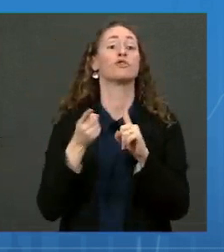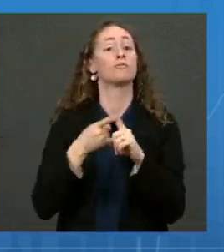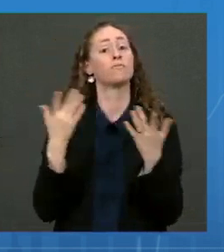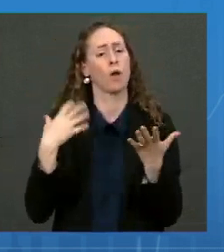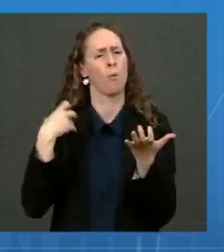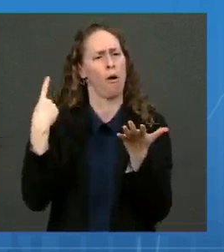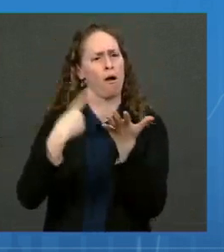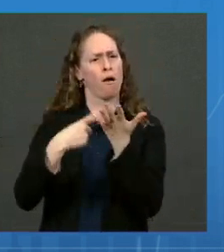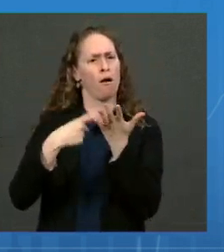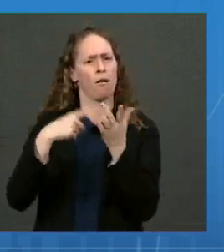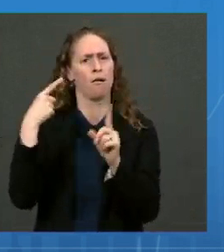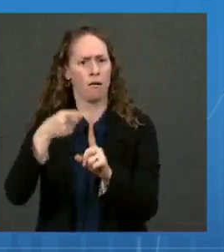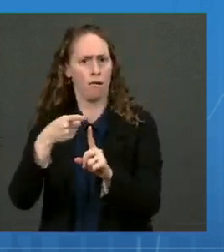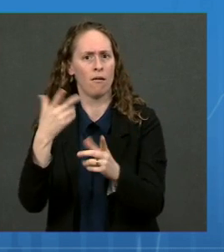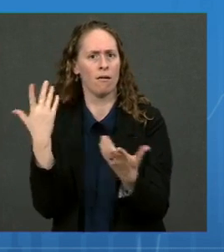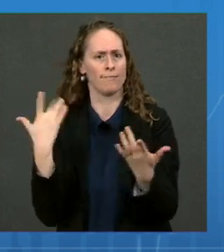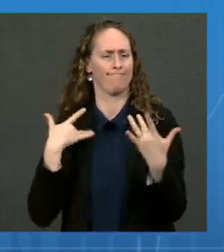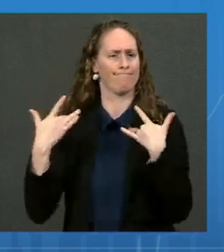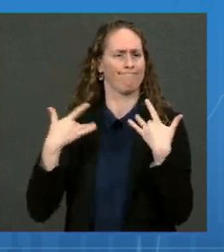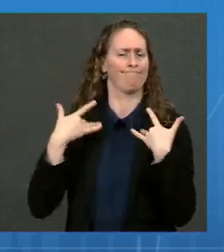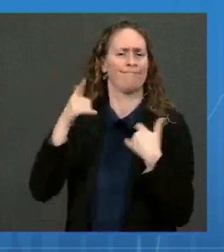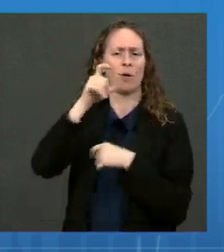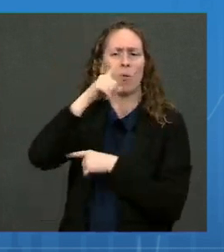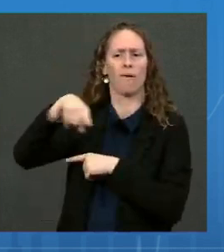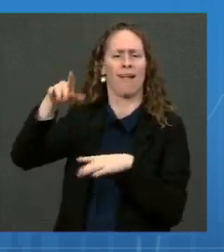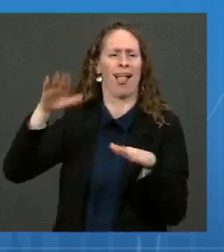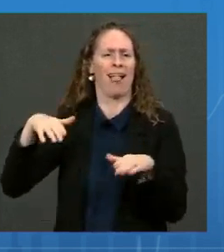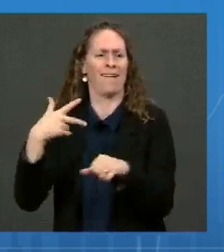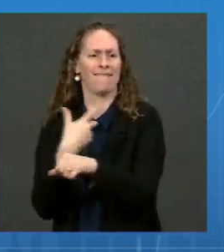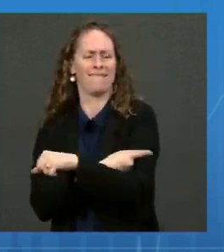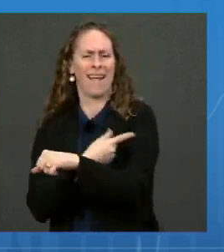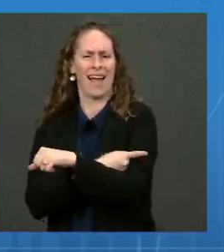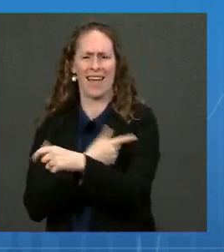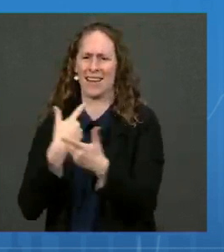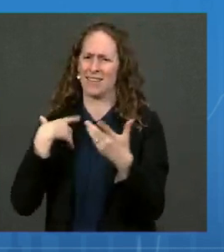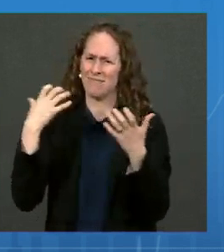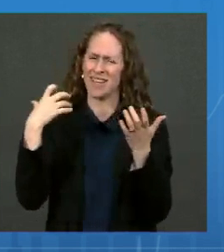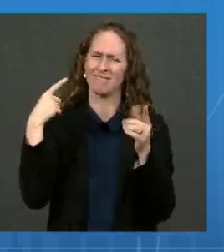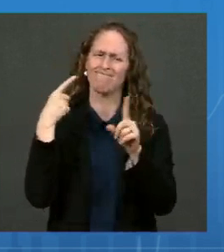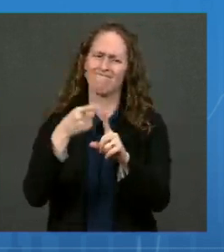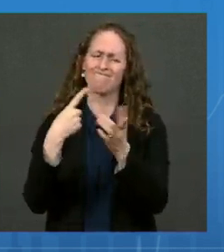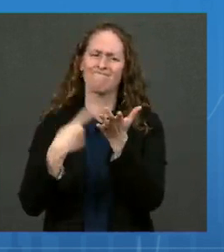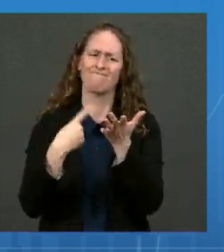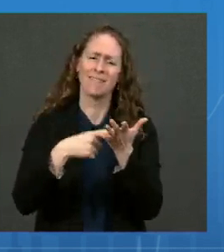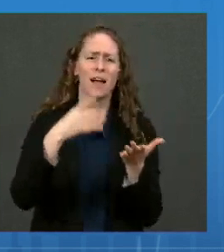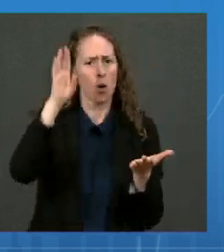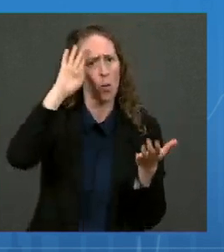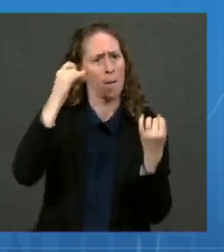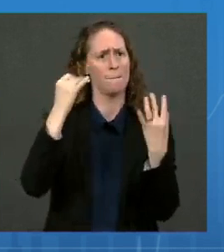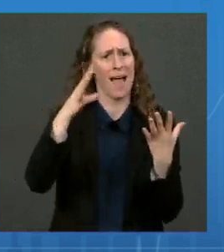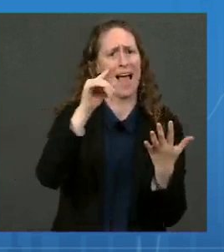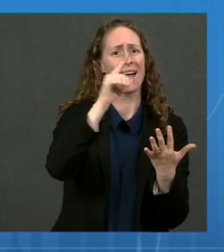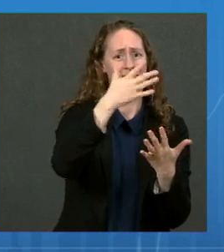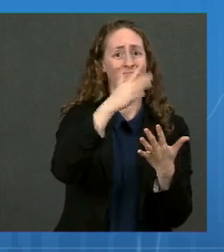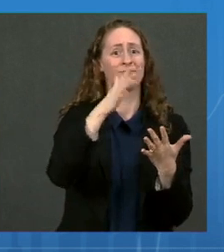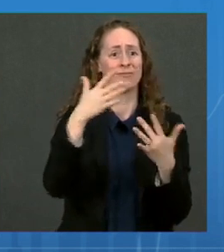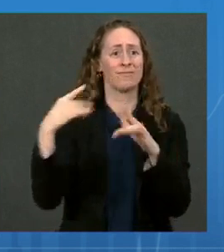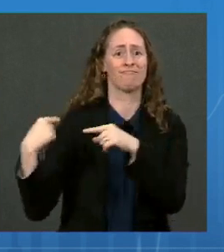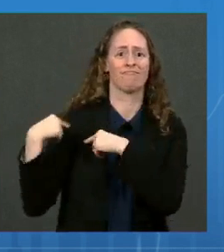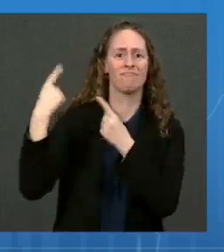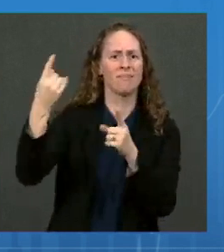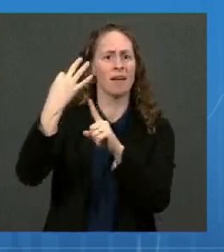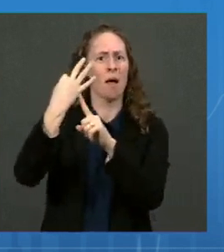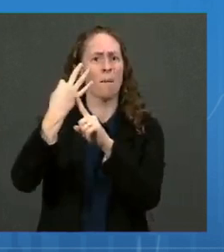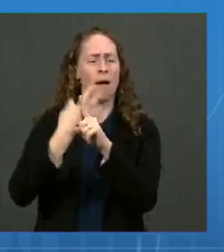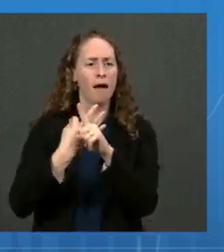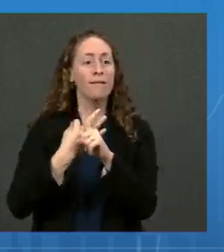unvaccinated. We've made tremendous progress across the past nine months. As of today,